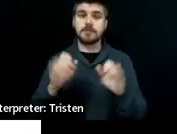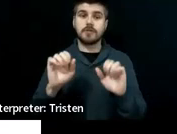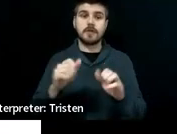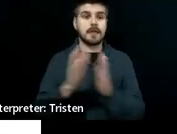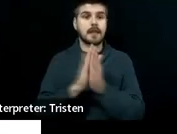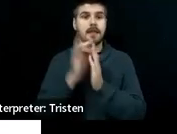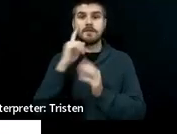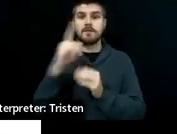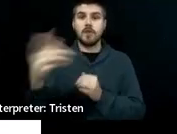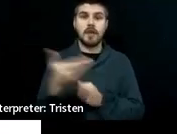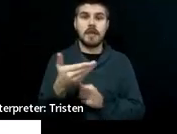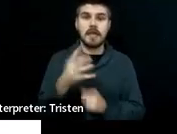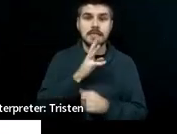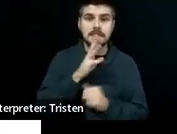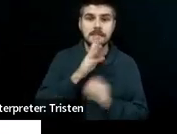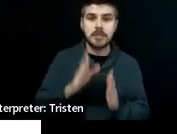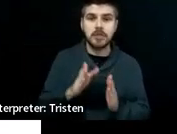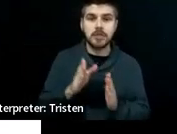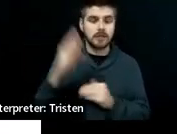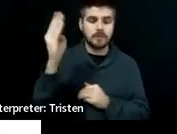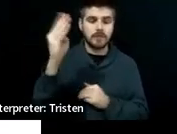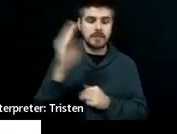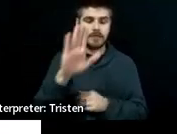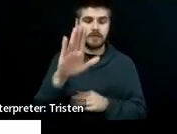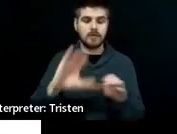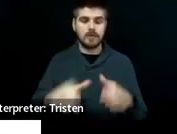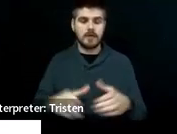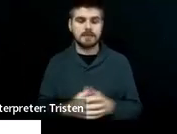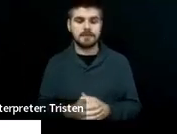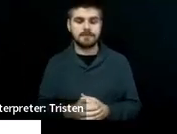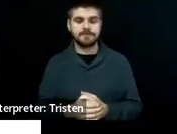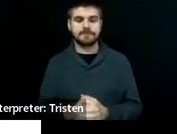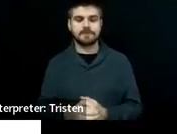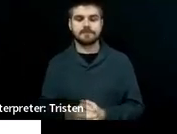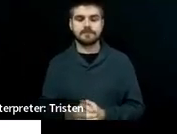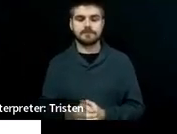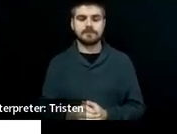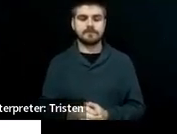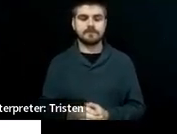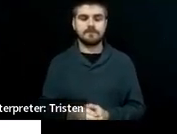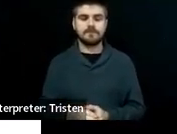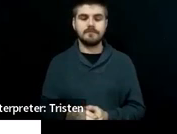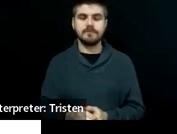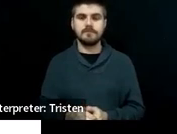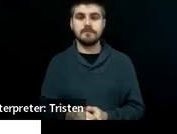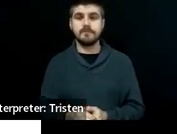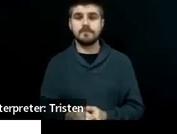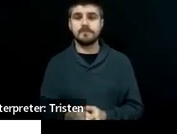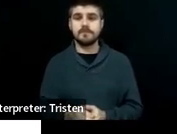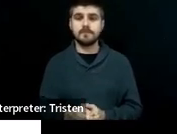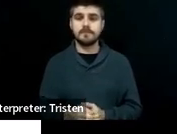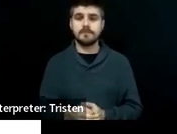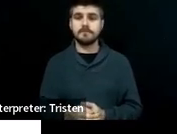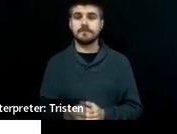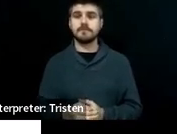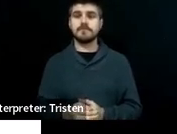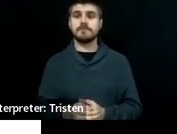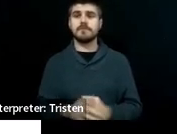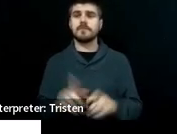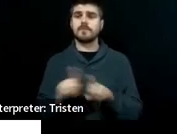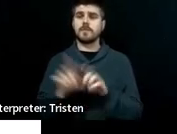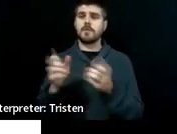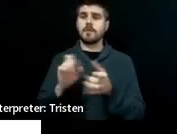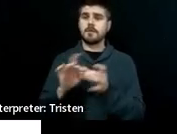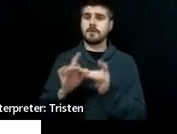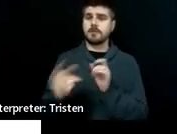to help out with that, those things as well. And I also want to mention that the one bank account that is